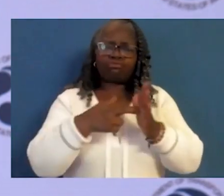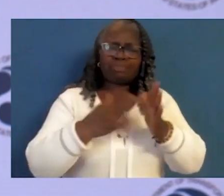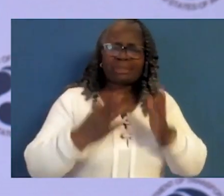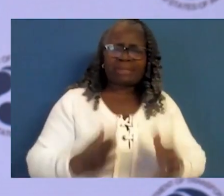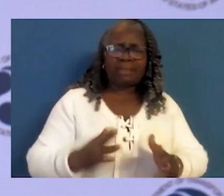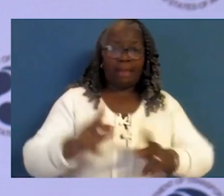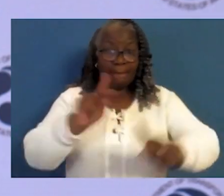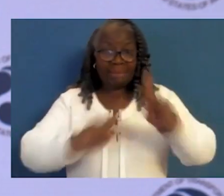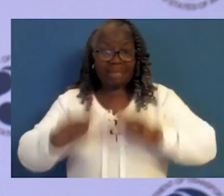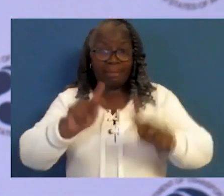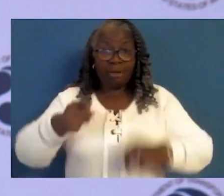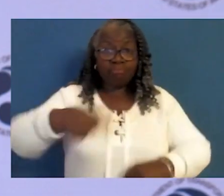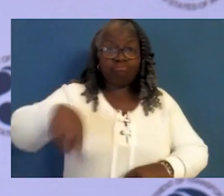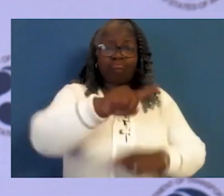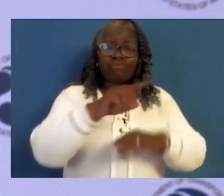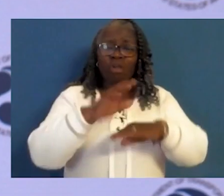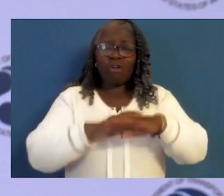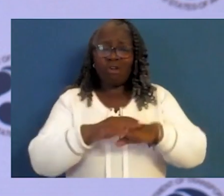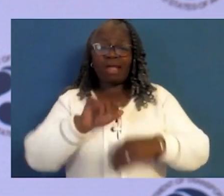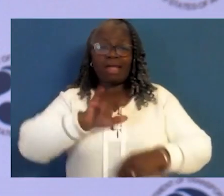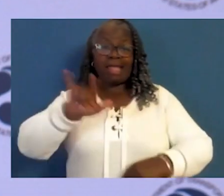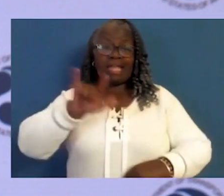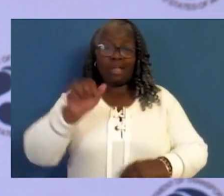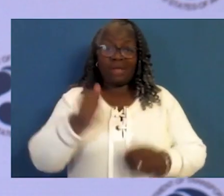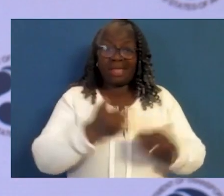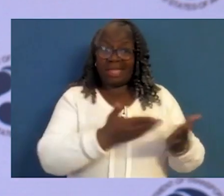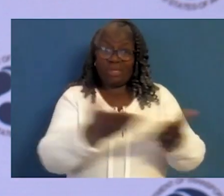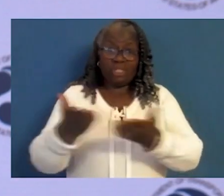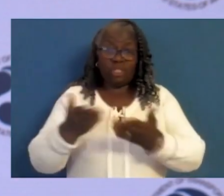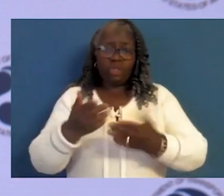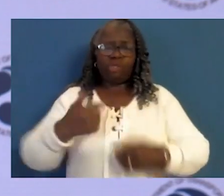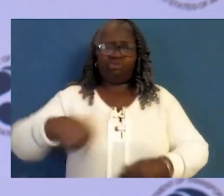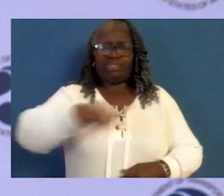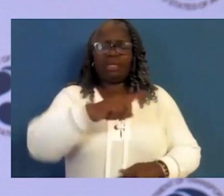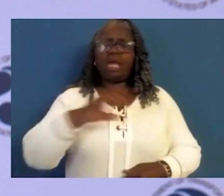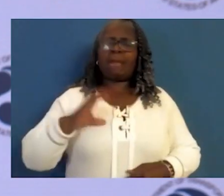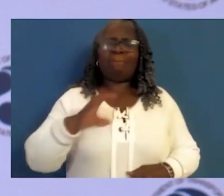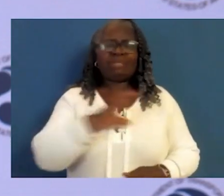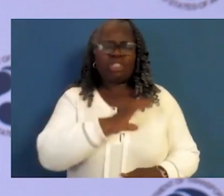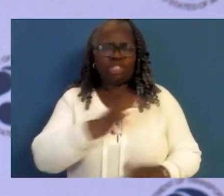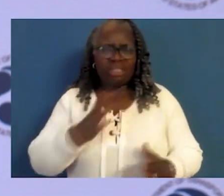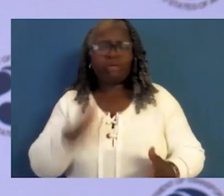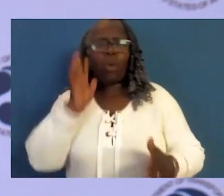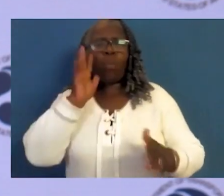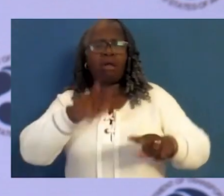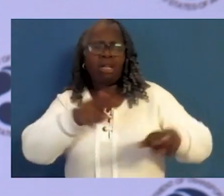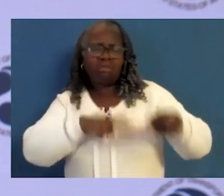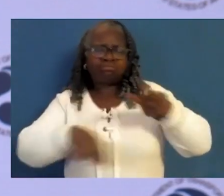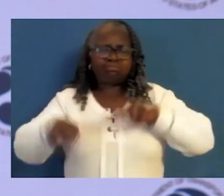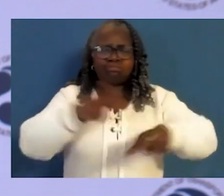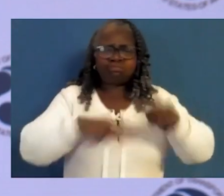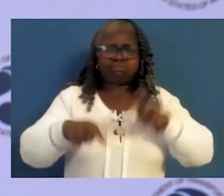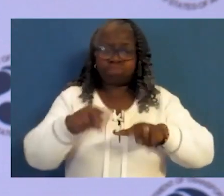and others on the Air Carrier Access Act Advisory Committee. We hope you'll take a look at it before your next trip.